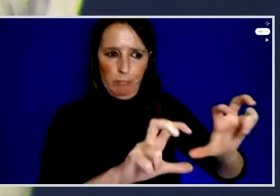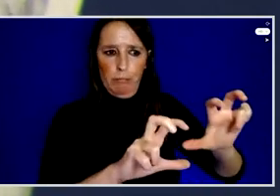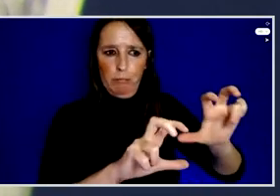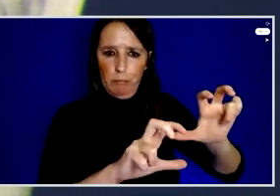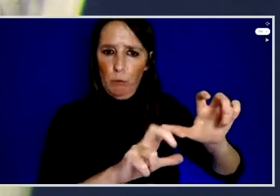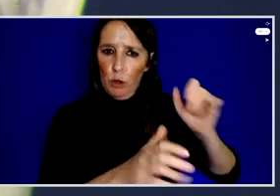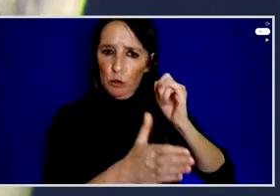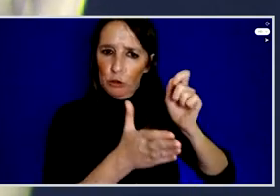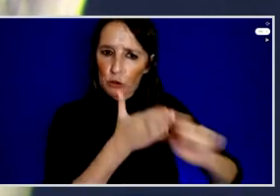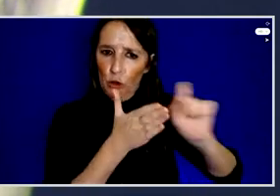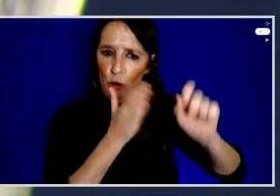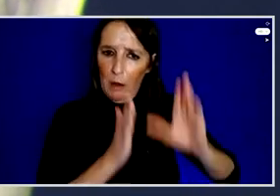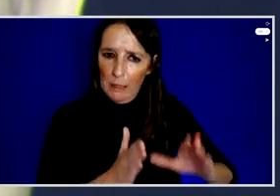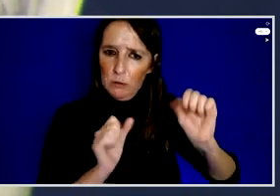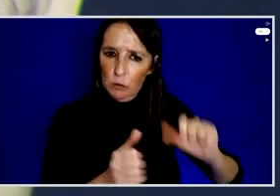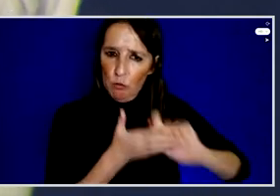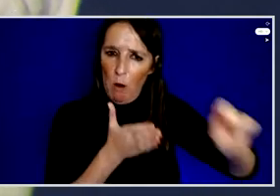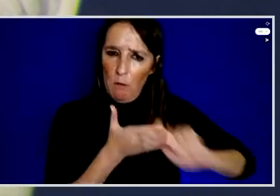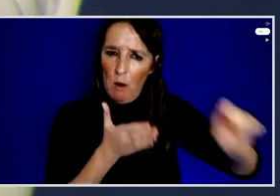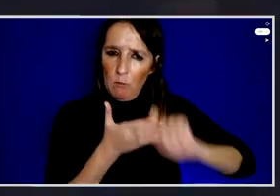that's very important. Thank you.